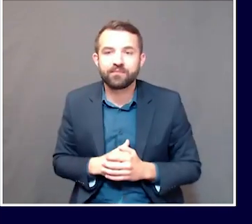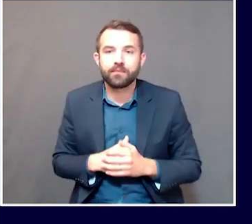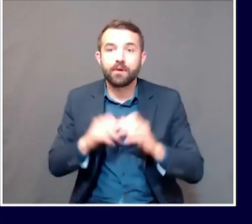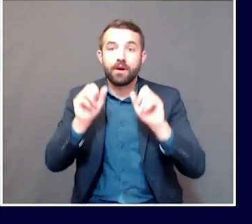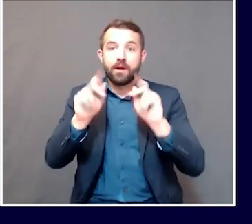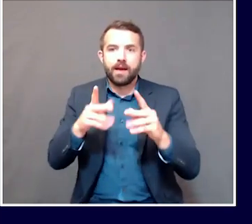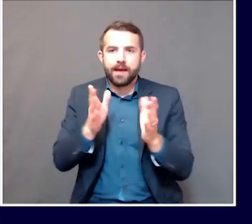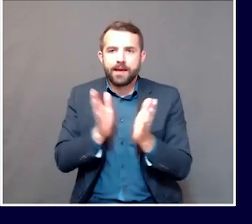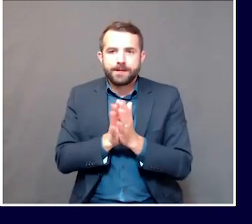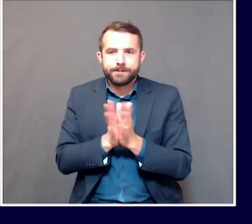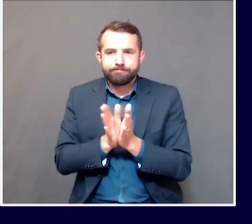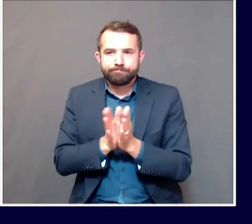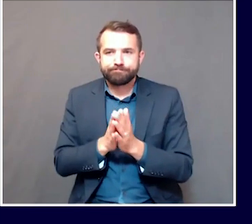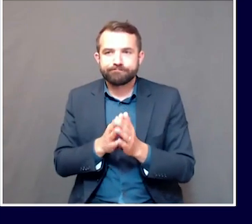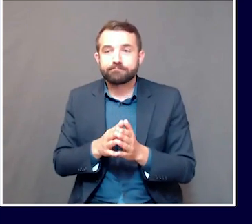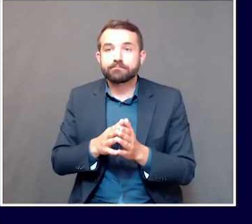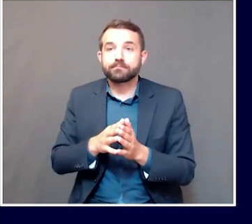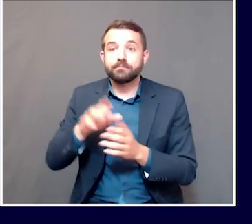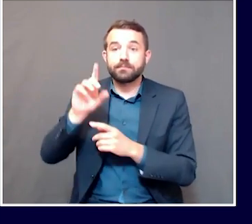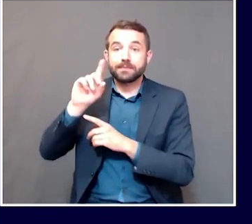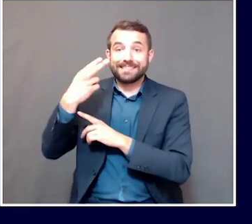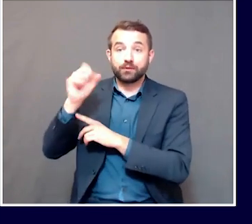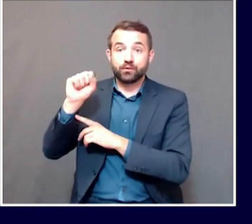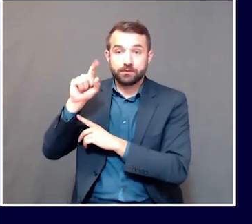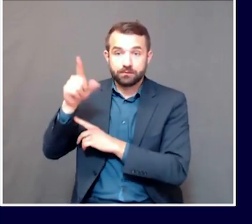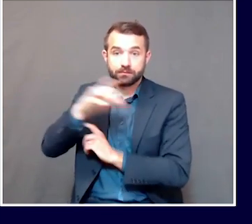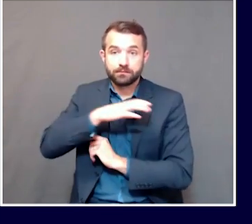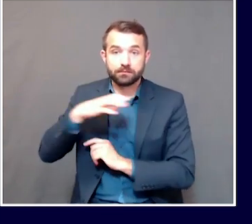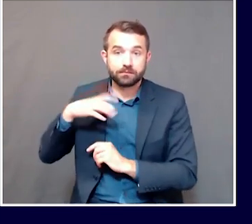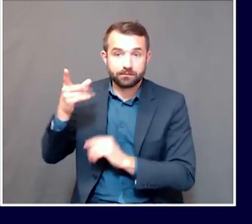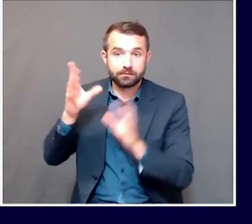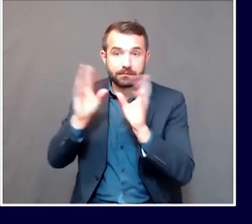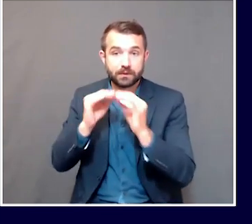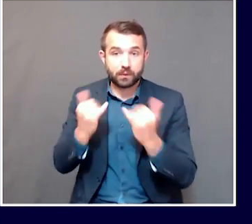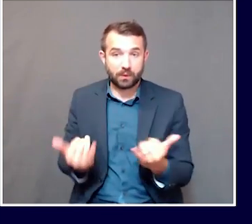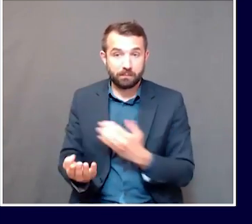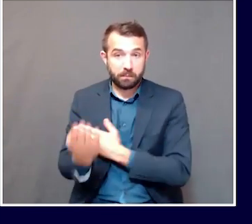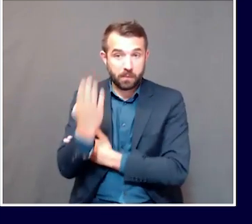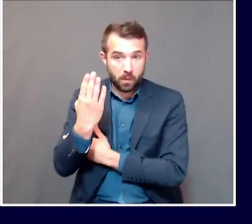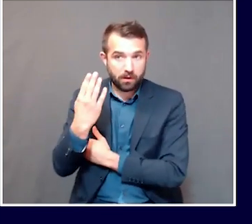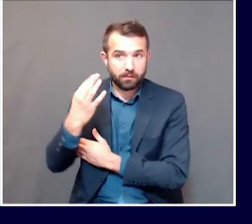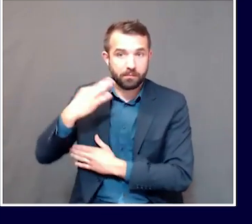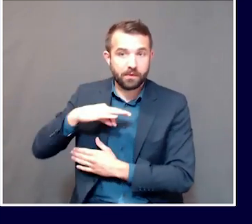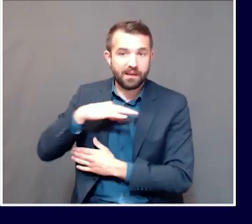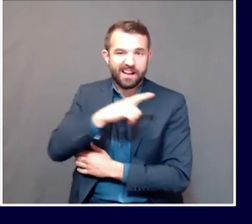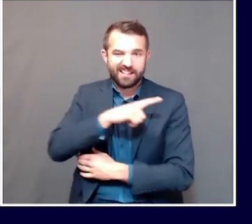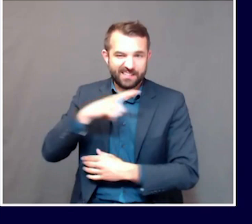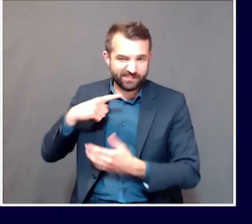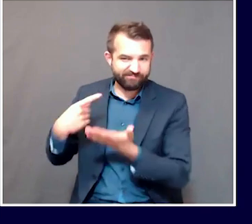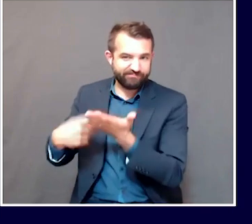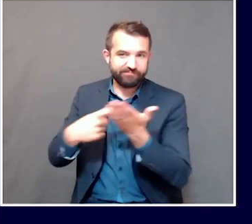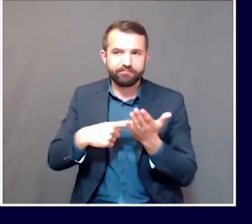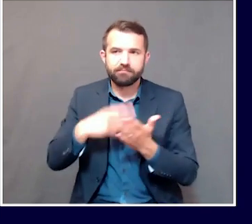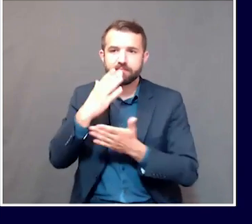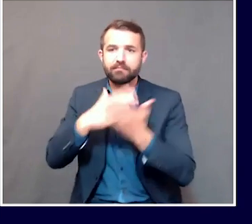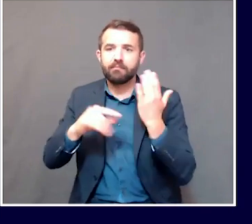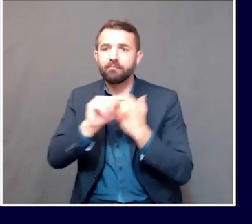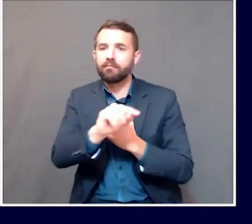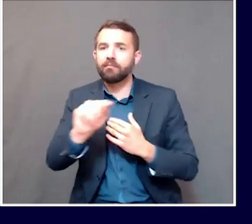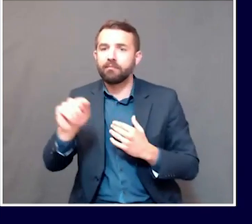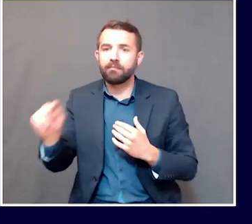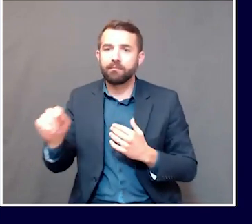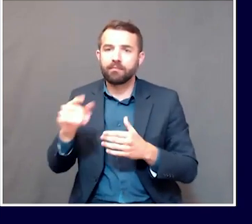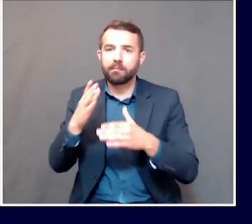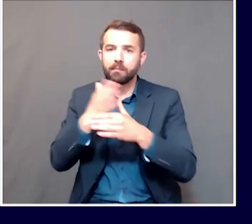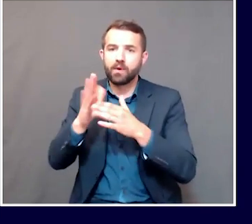the Health and Human Services Committee meeting of the legislature this morning. And some of the representatives were expressing concerns about